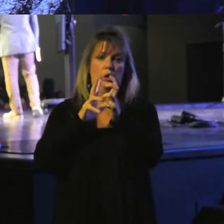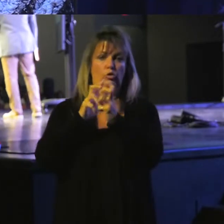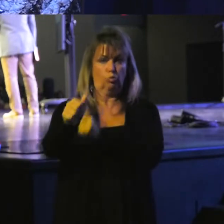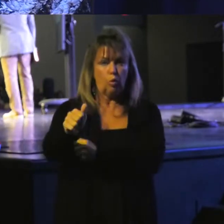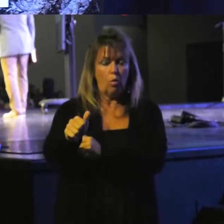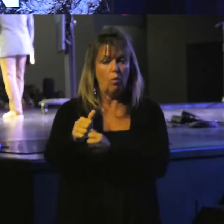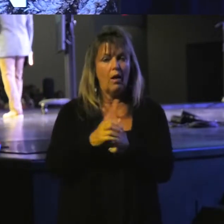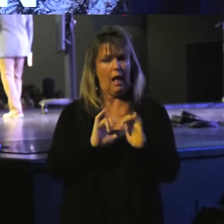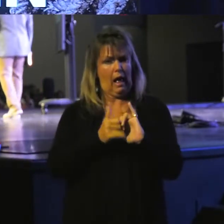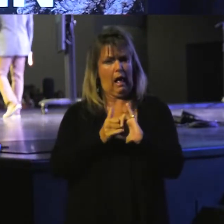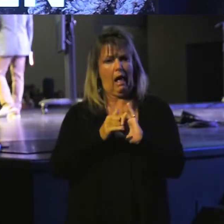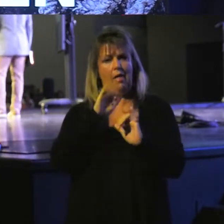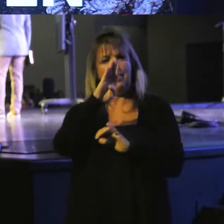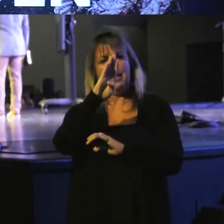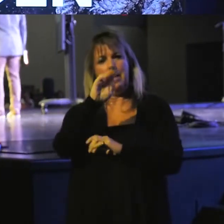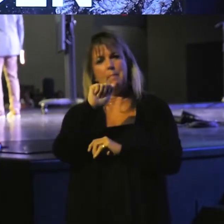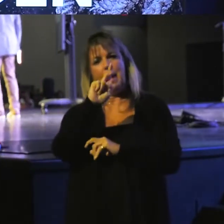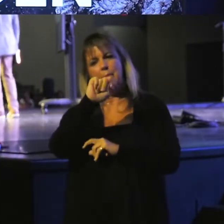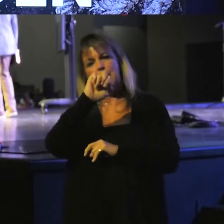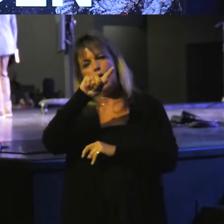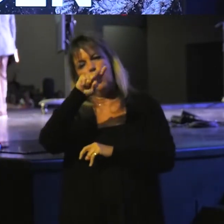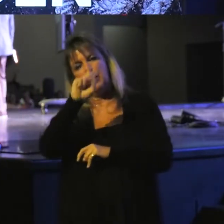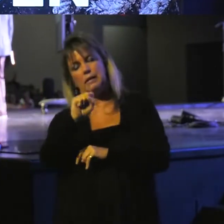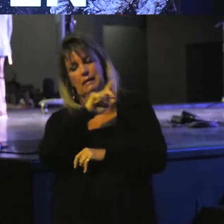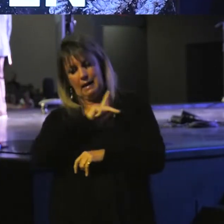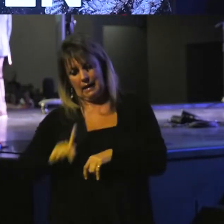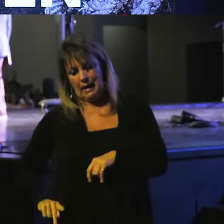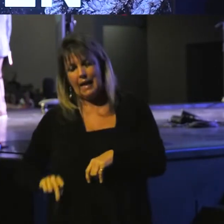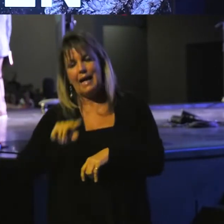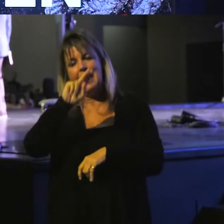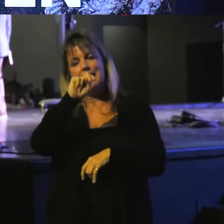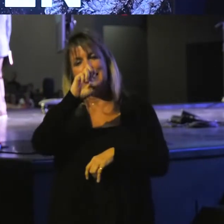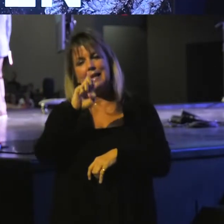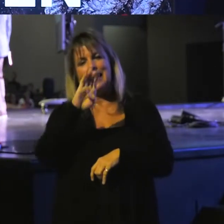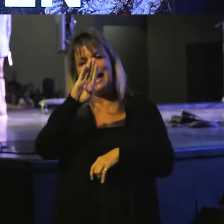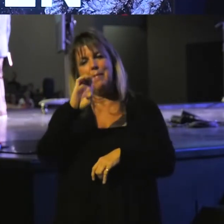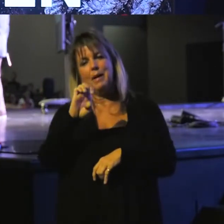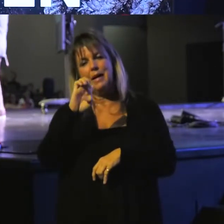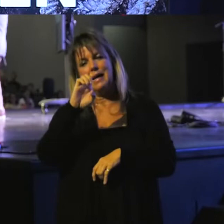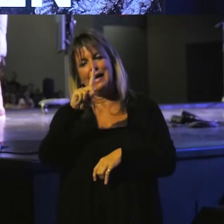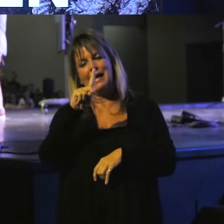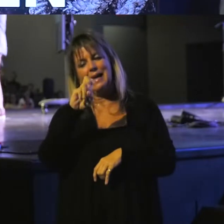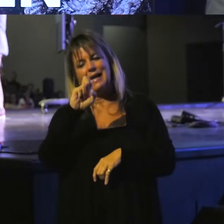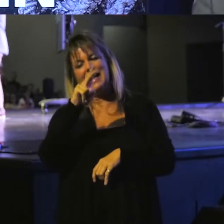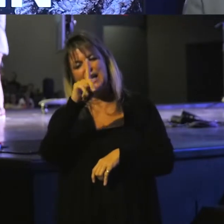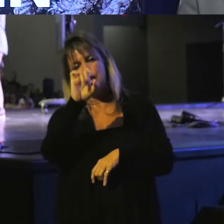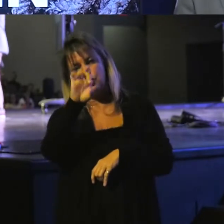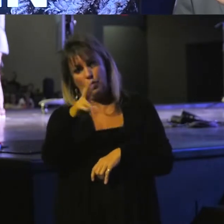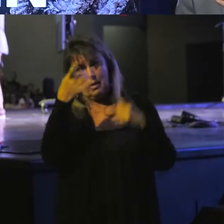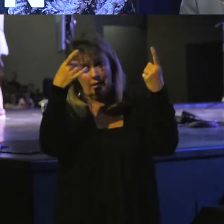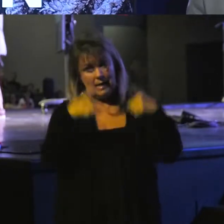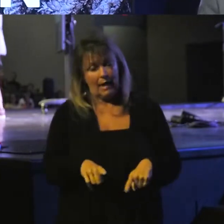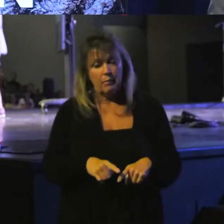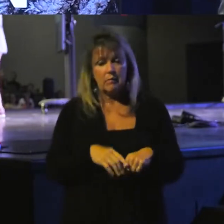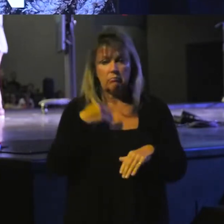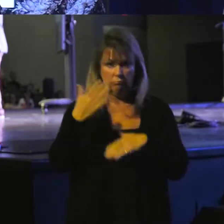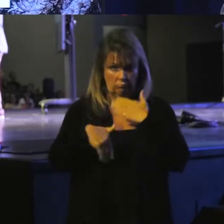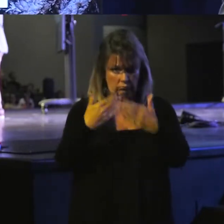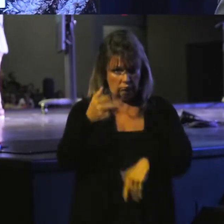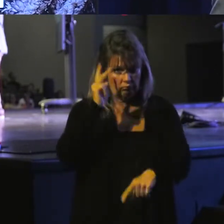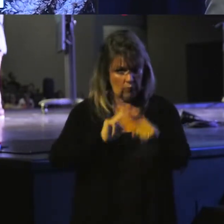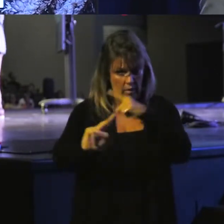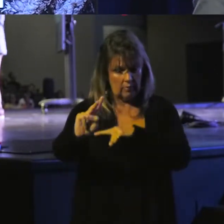by the Babylonians under a king named Nebuchadnezzar. Now, this happens throughout the entire